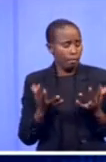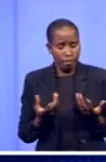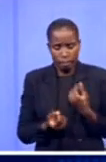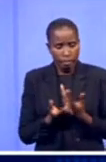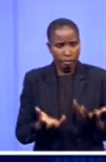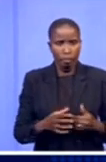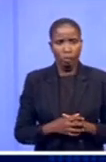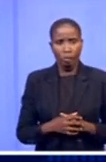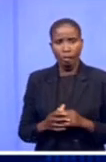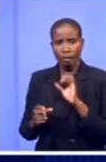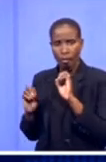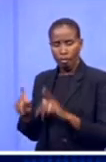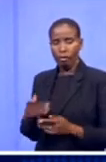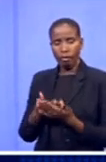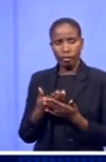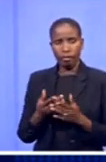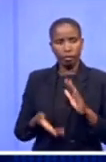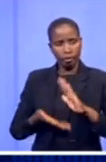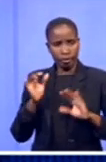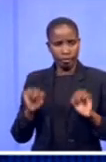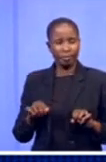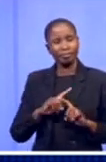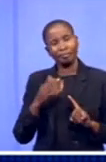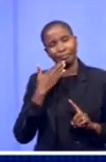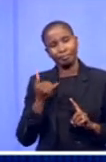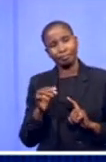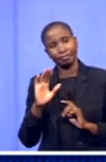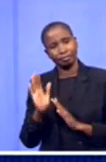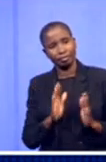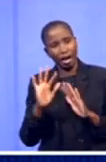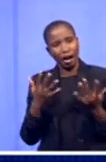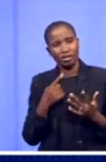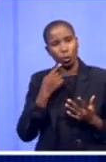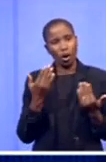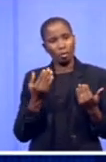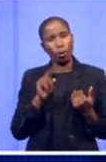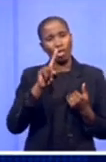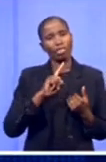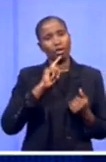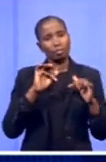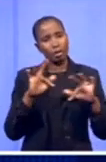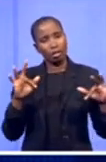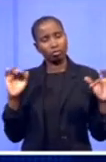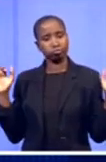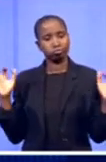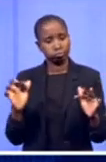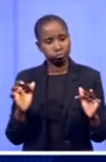us a sense of preparedness as you're expecting a thousand delegates in person. What can we expect? What can South Africans expect?